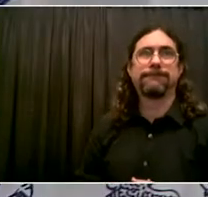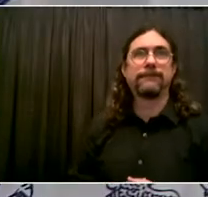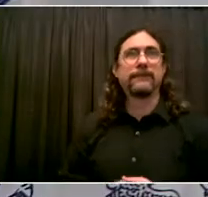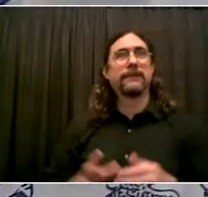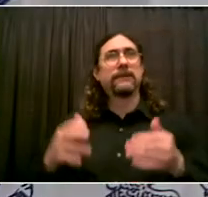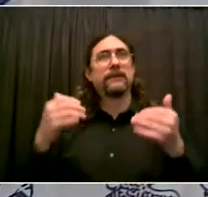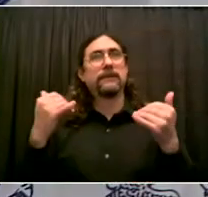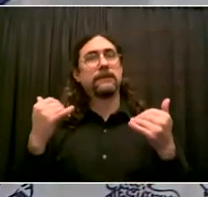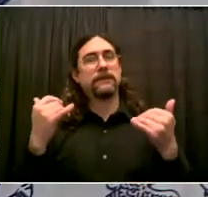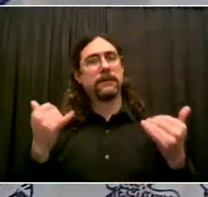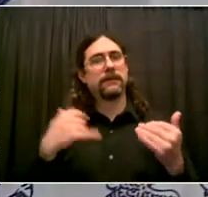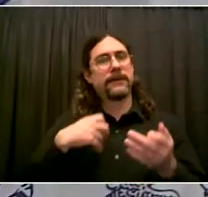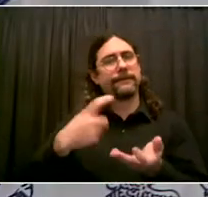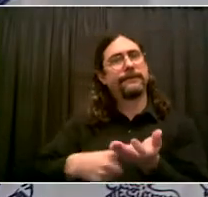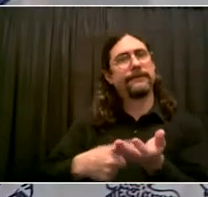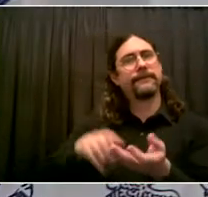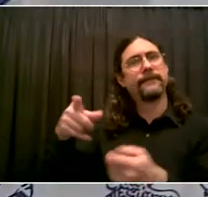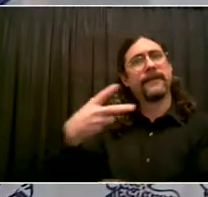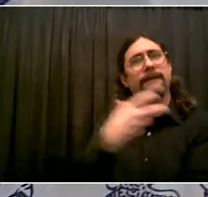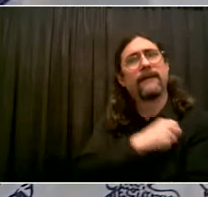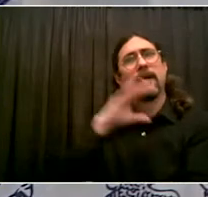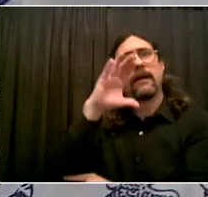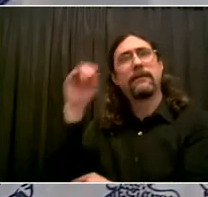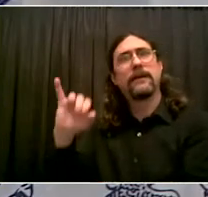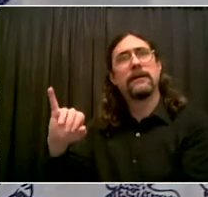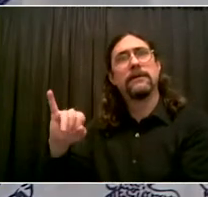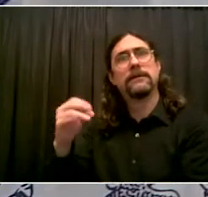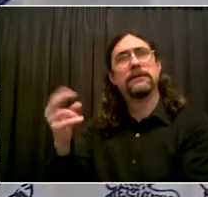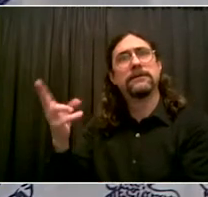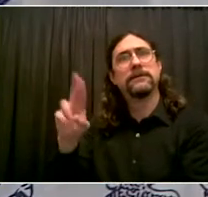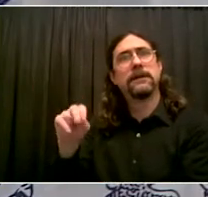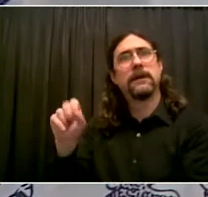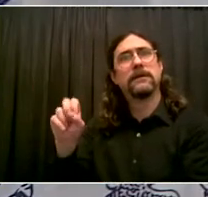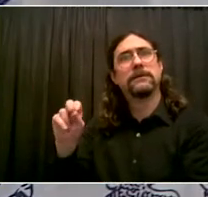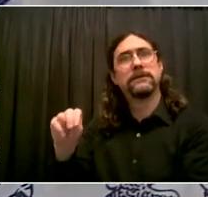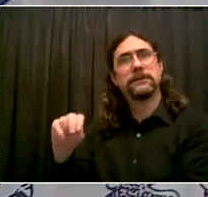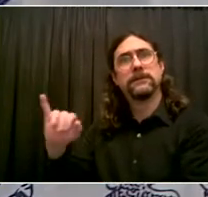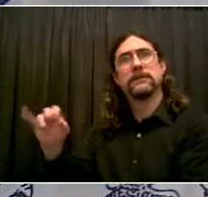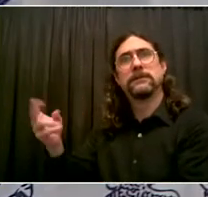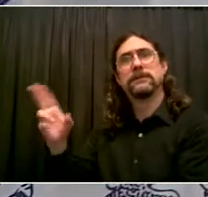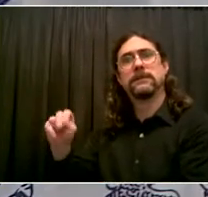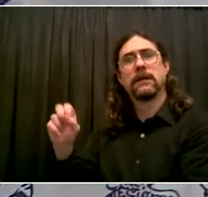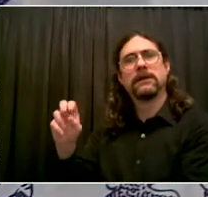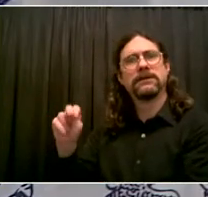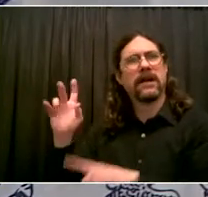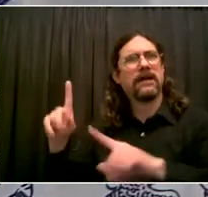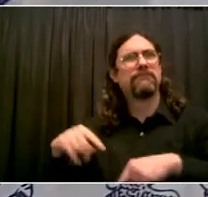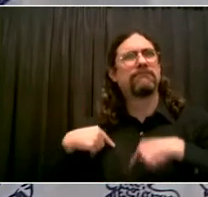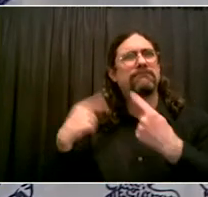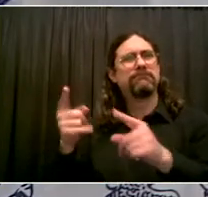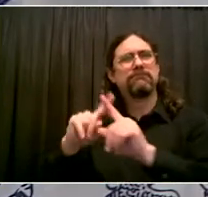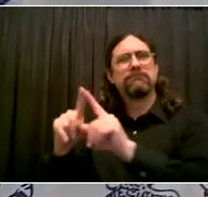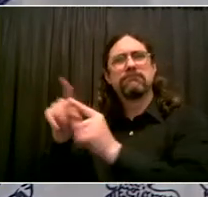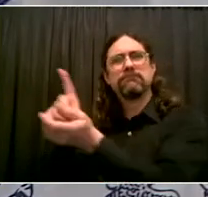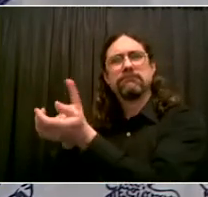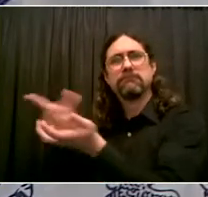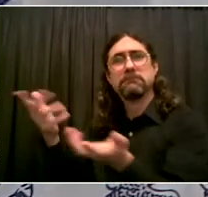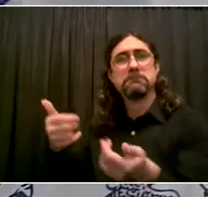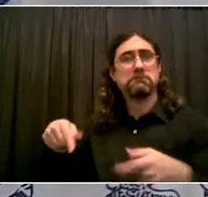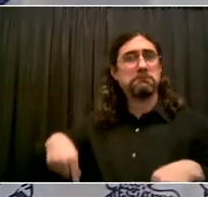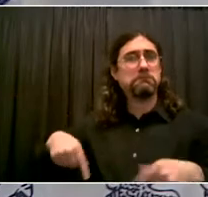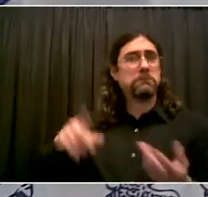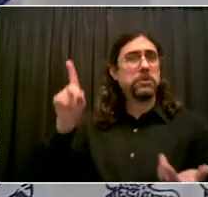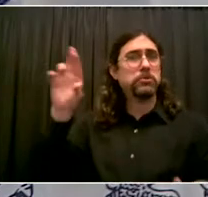Dr. Choksi has been talking about it, Dr. Katz, Dr. Varma, everyone's saying the same thing. The Johnson & Johnson vaccine is safe and